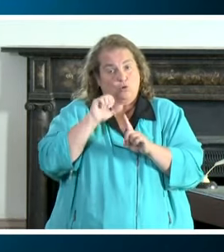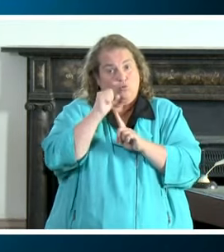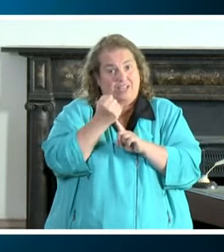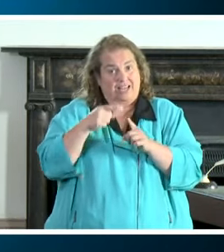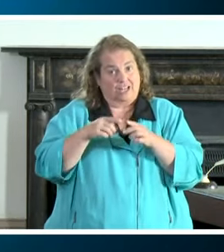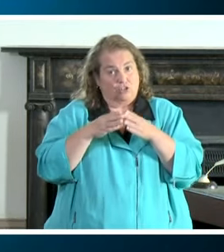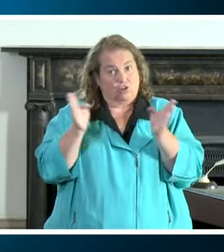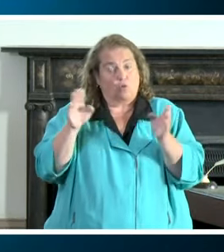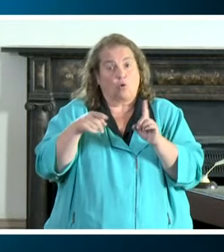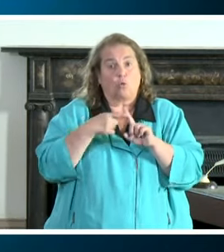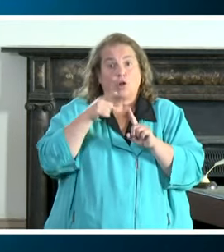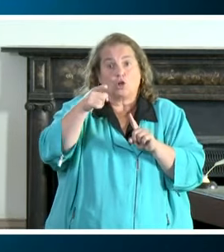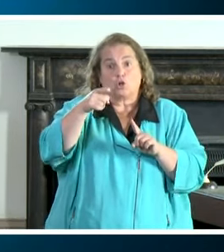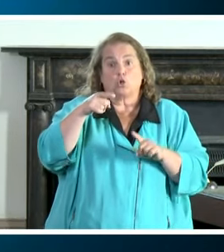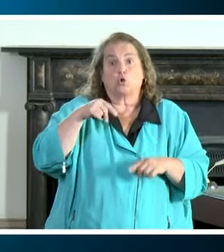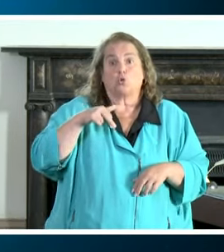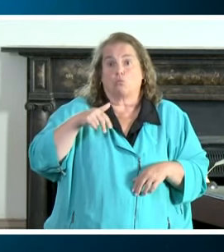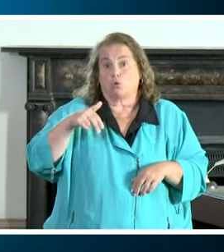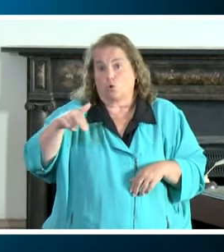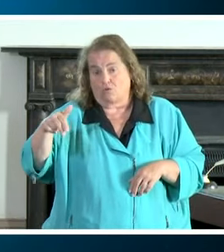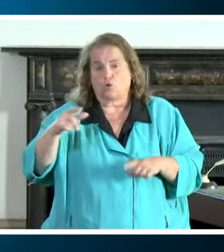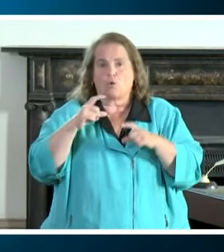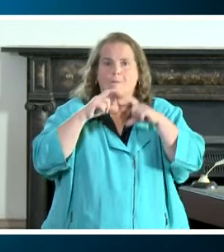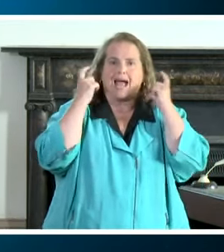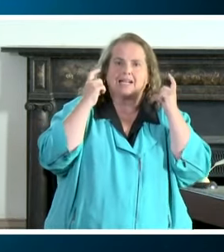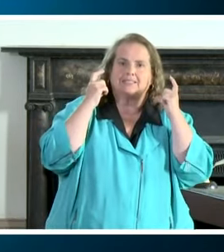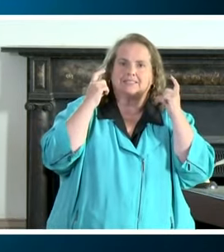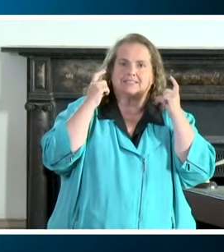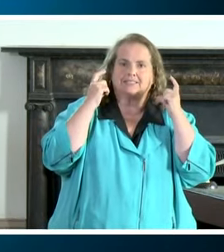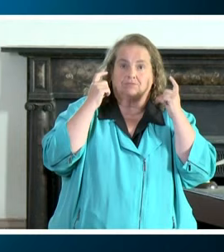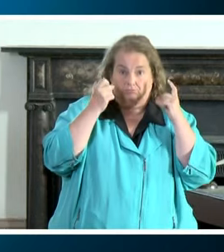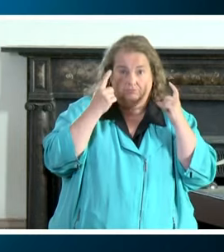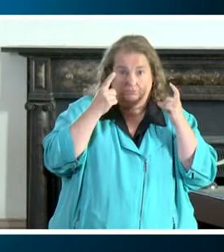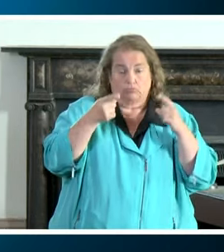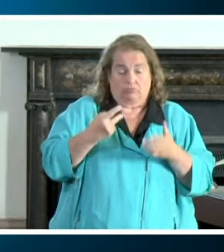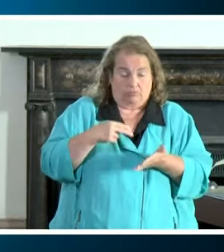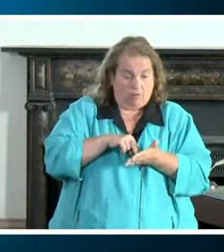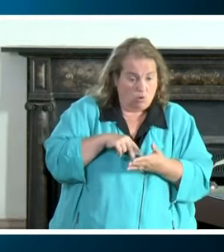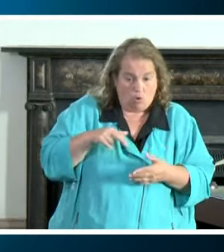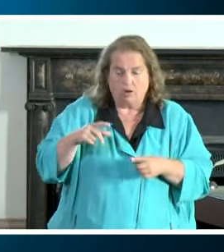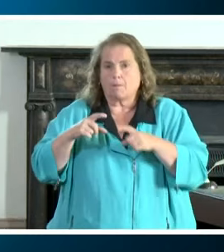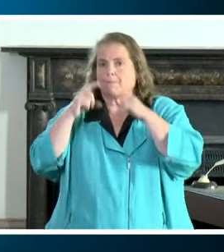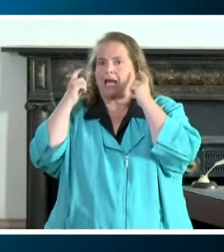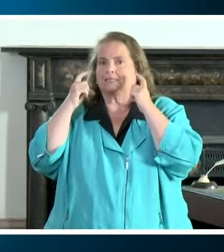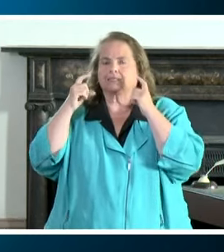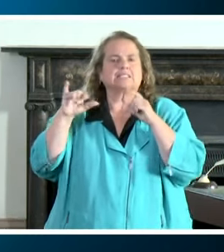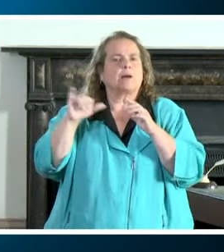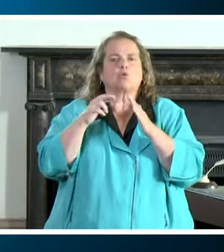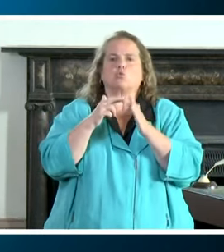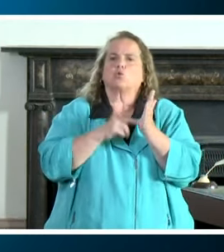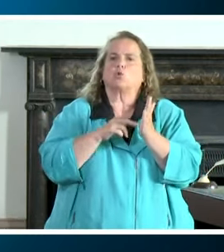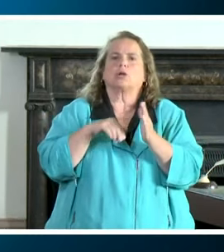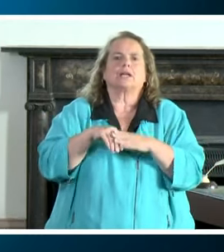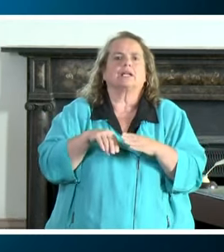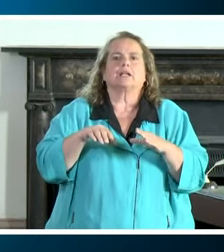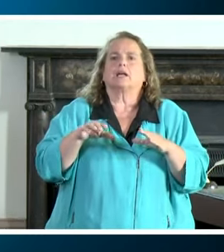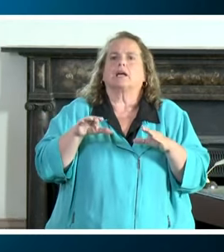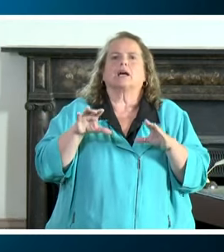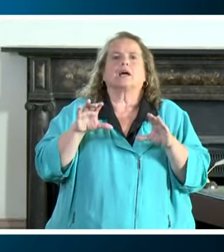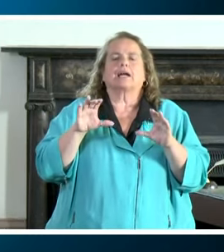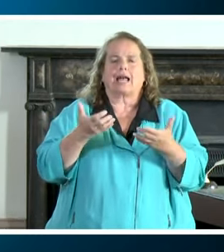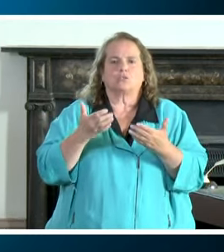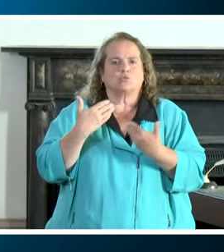general that when you move you mask that's going to be the same rule in our schools this is going to result in cases of some